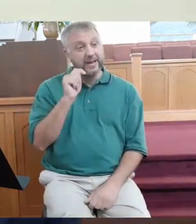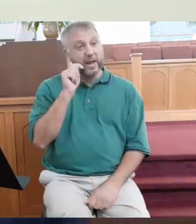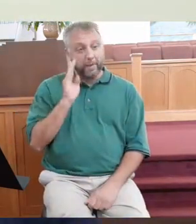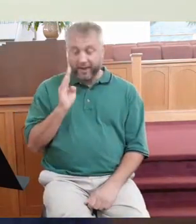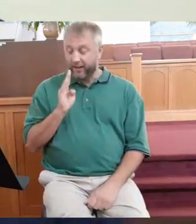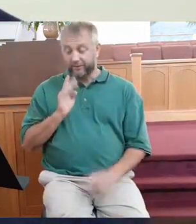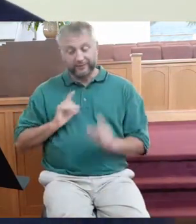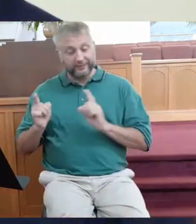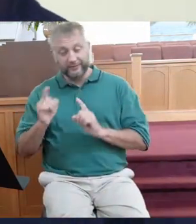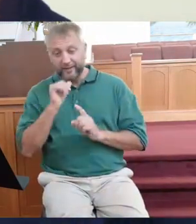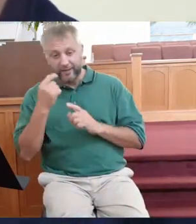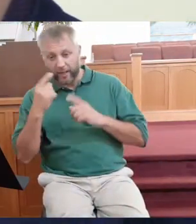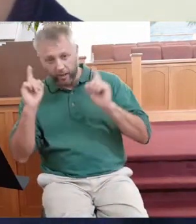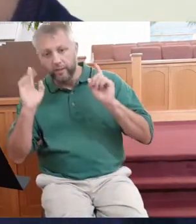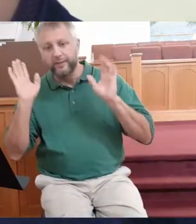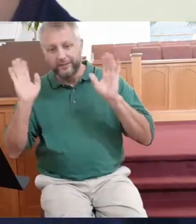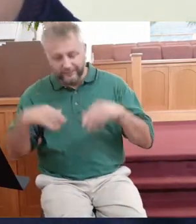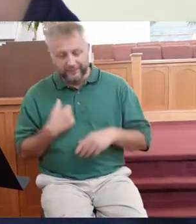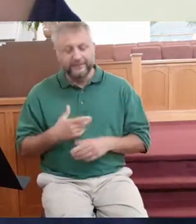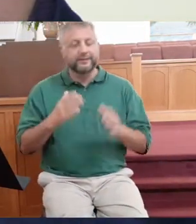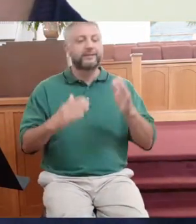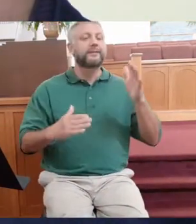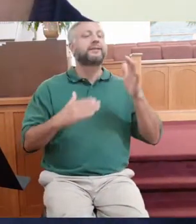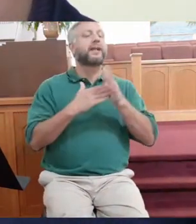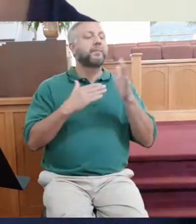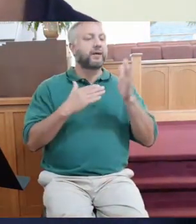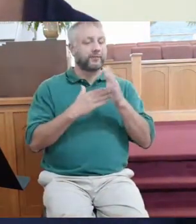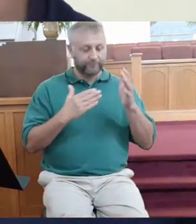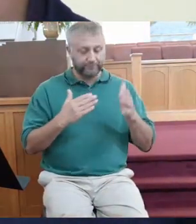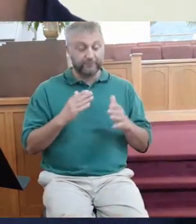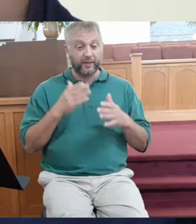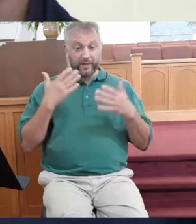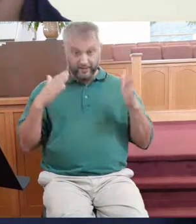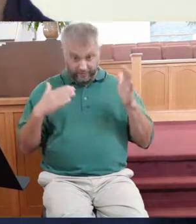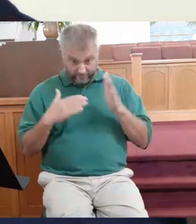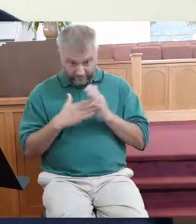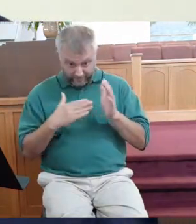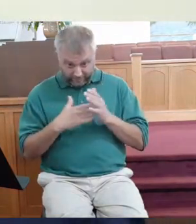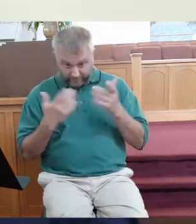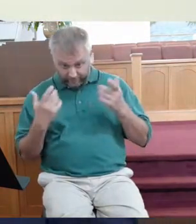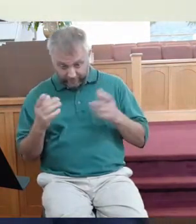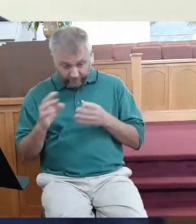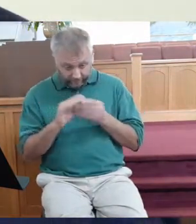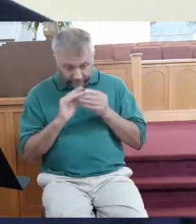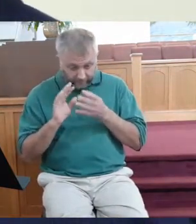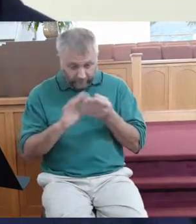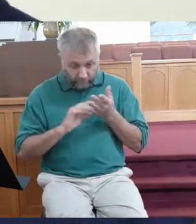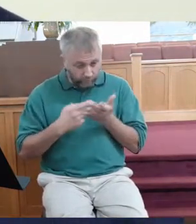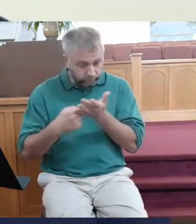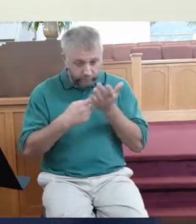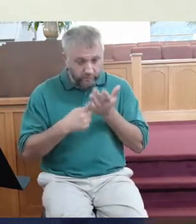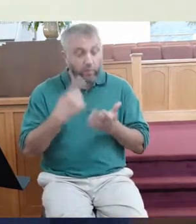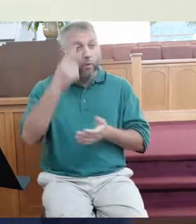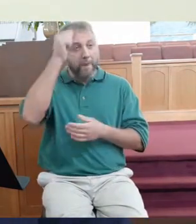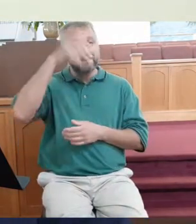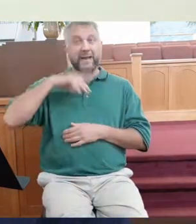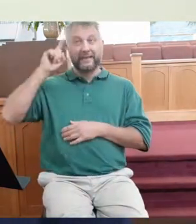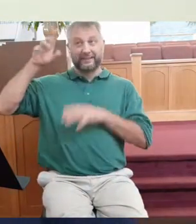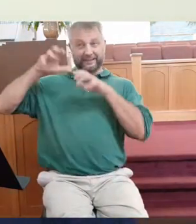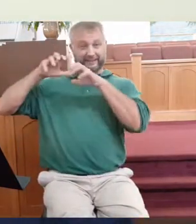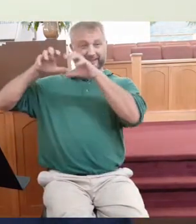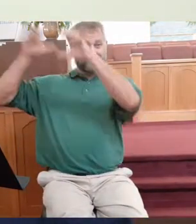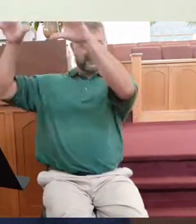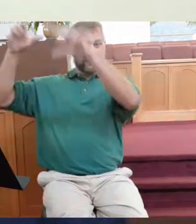didn't score on the second down play, they called timeout. And so after they called timeout, a guy in the stands